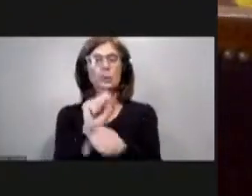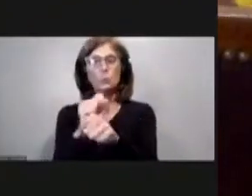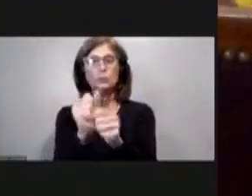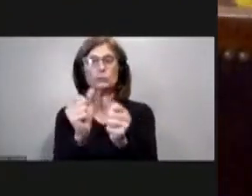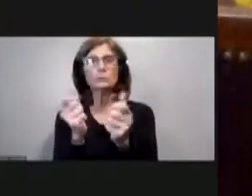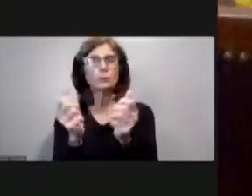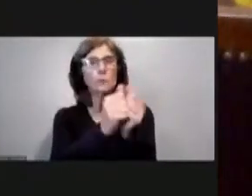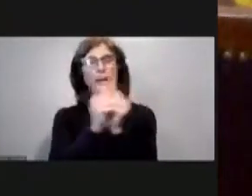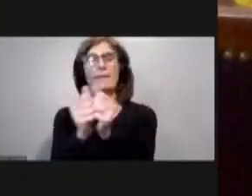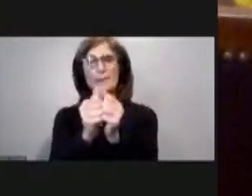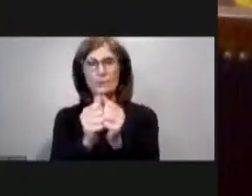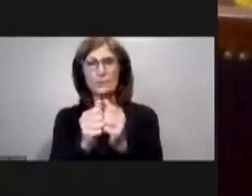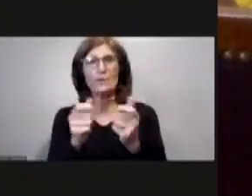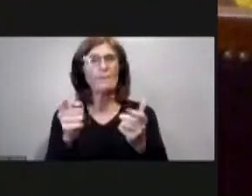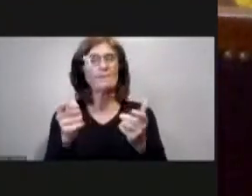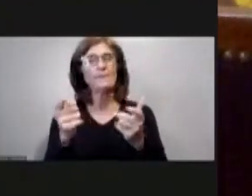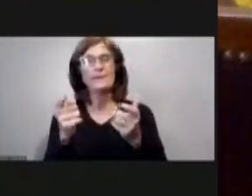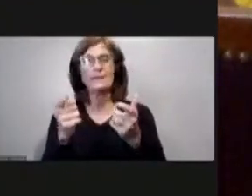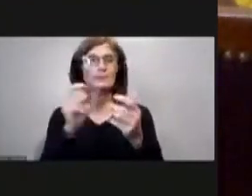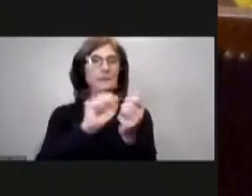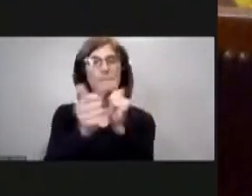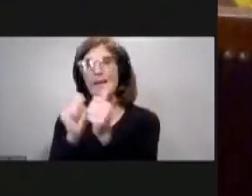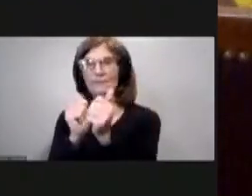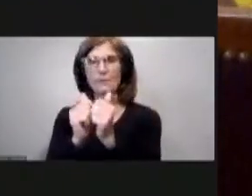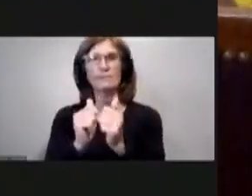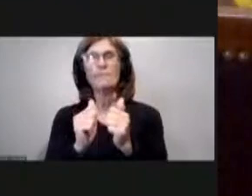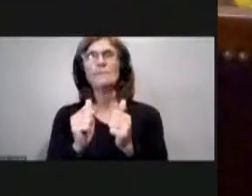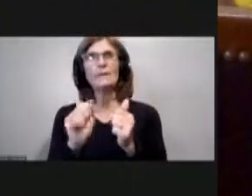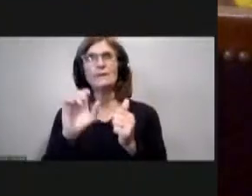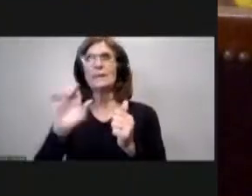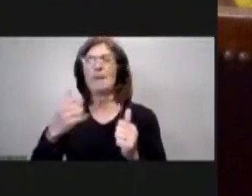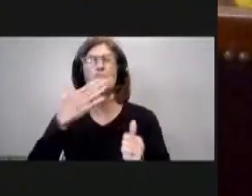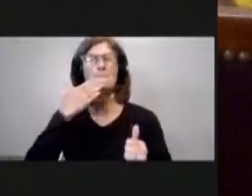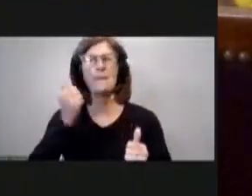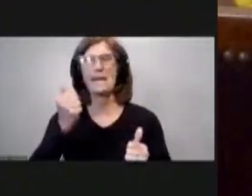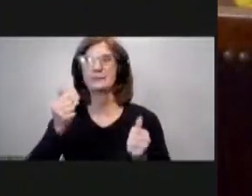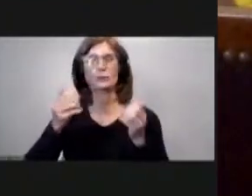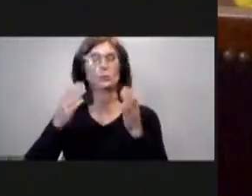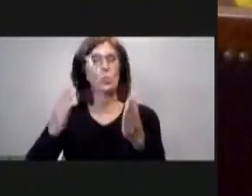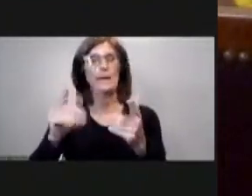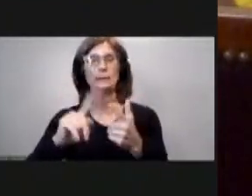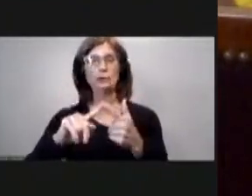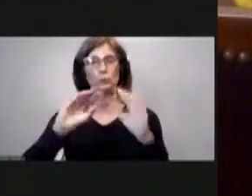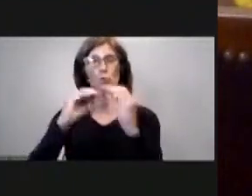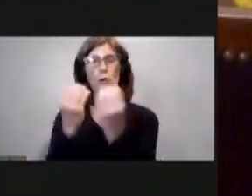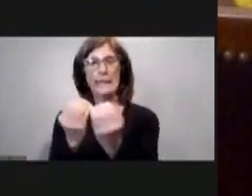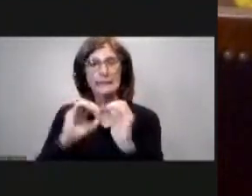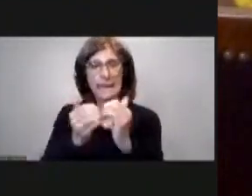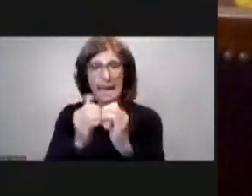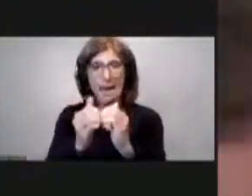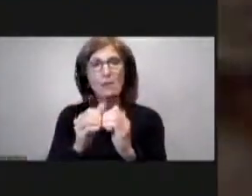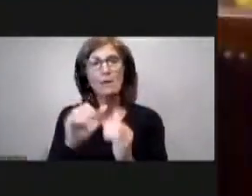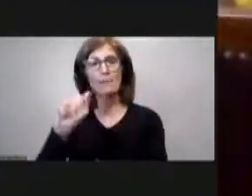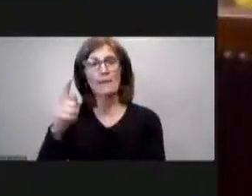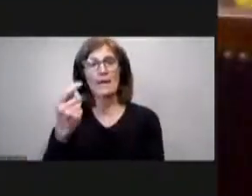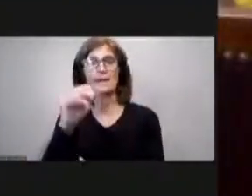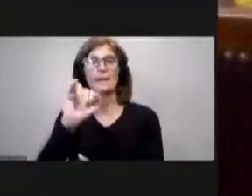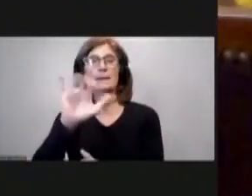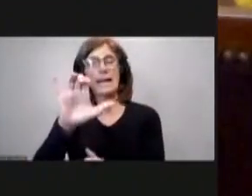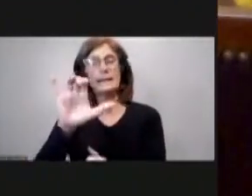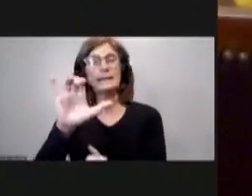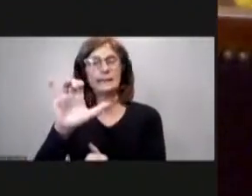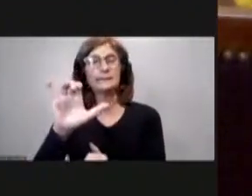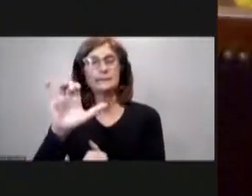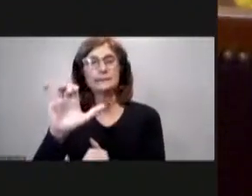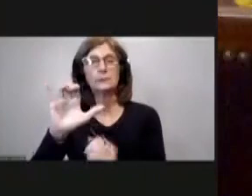another they can they they know how there's i don't think there's a better way to organize across the city than with the athletic associations if they need to get people out they're going to get people